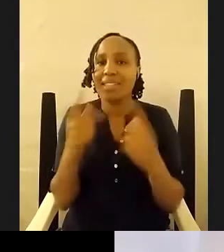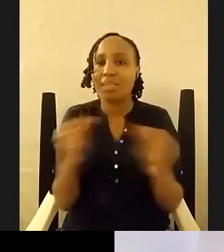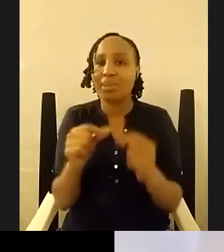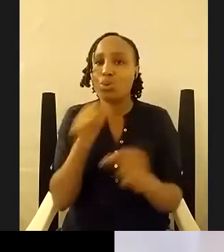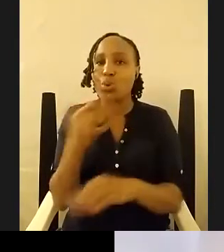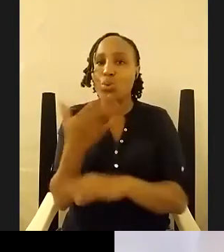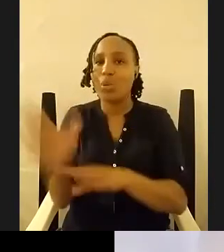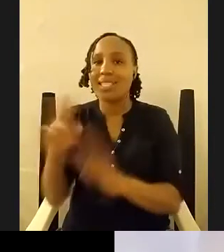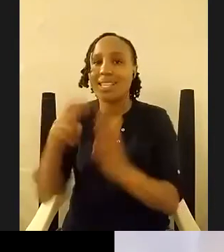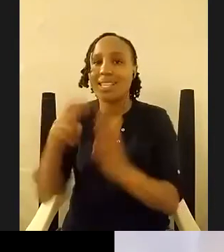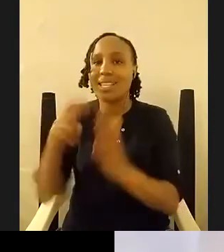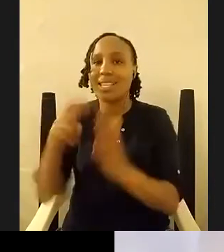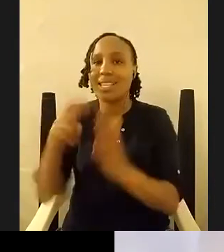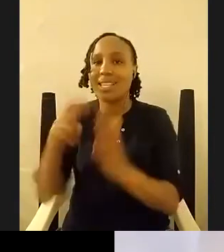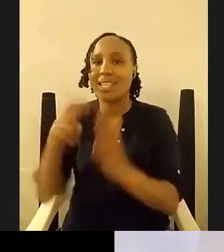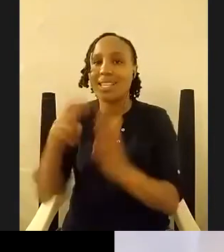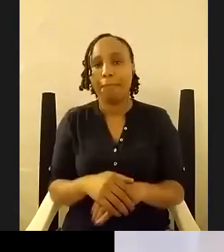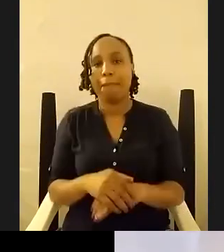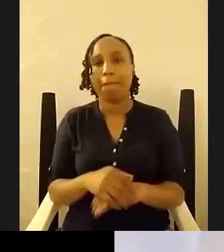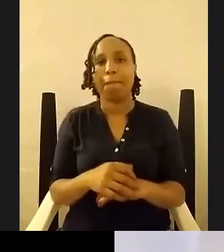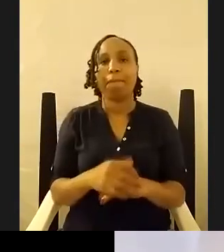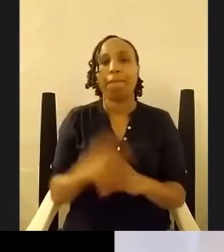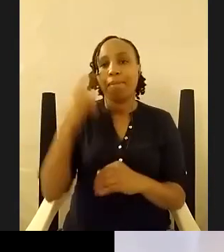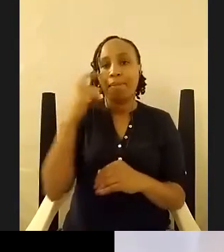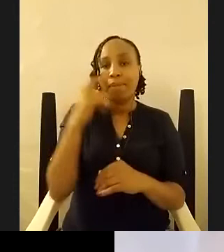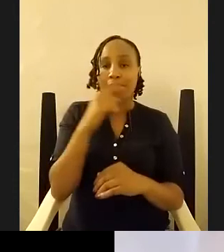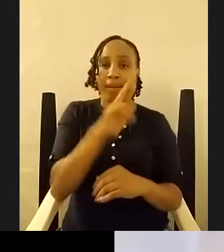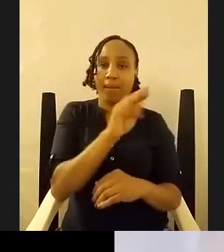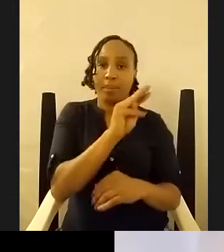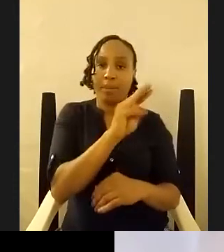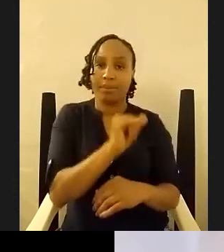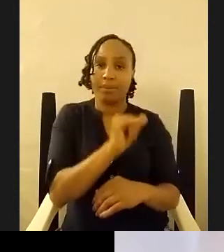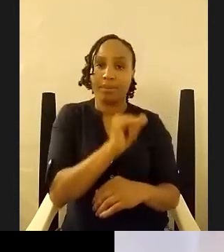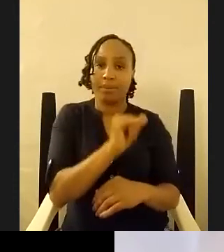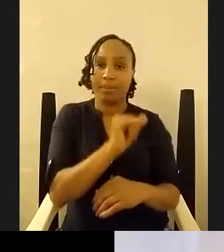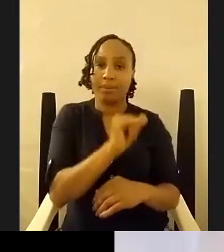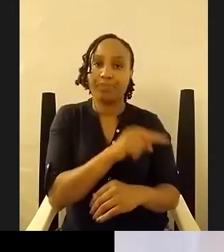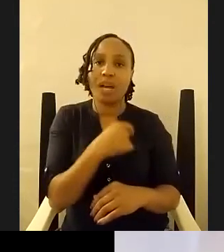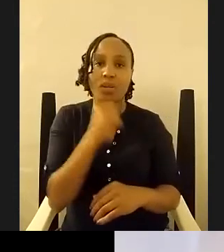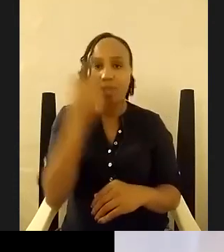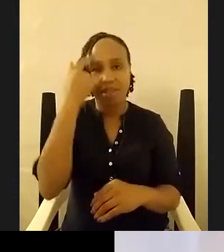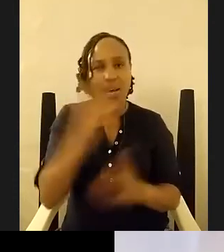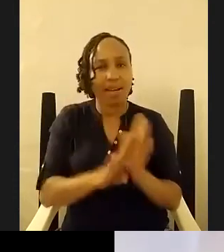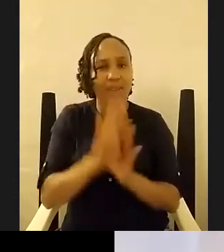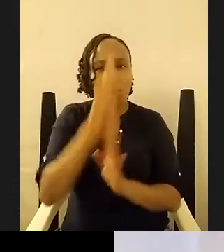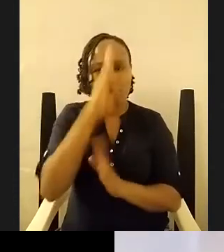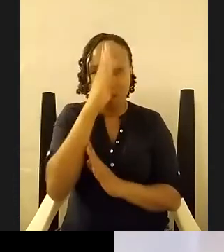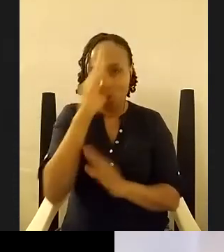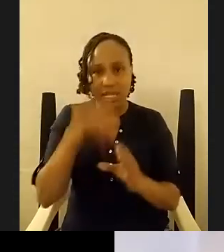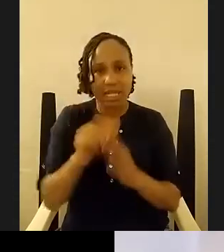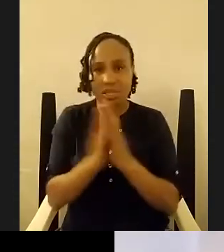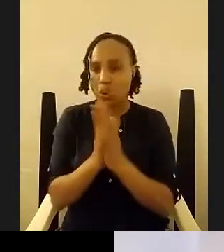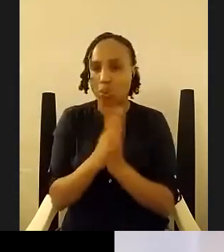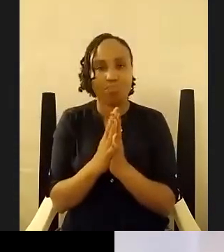i think doubts i i i don't think i develop a doubt in the story itself i just i think